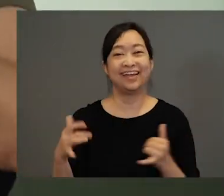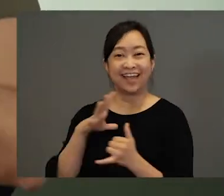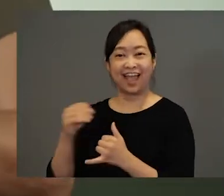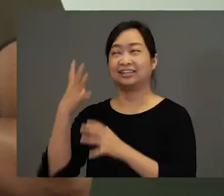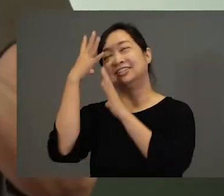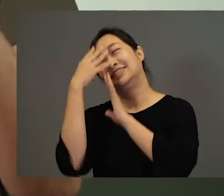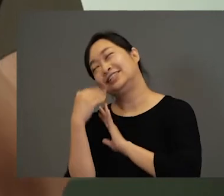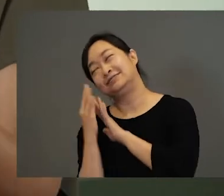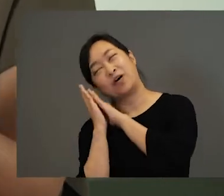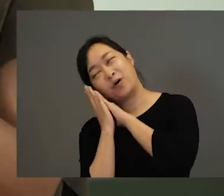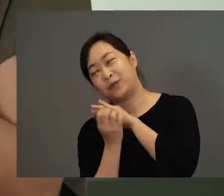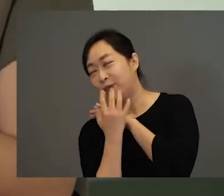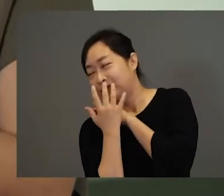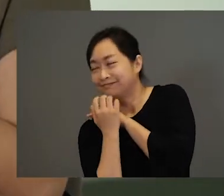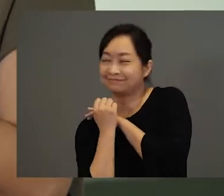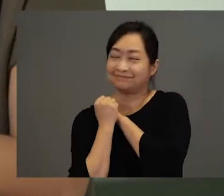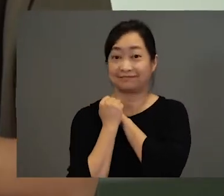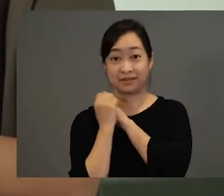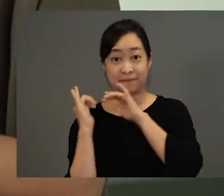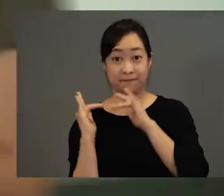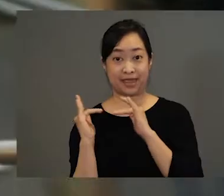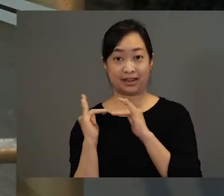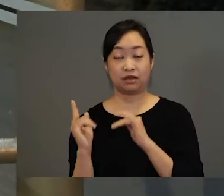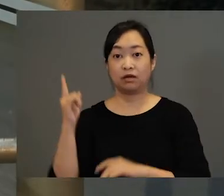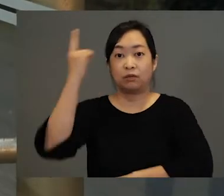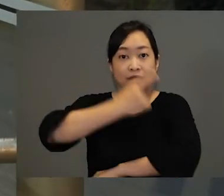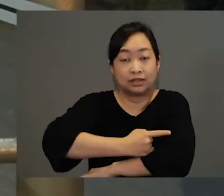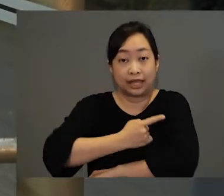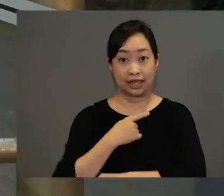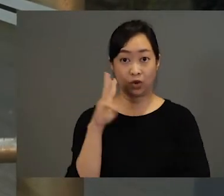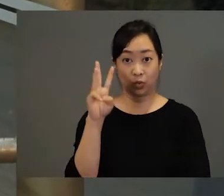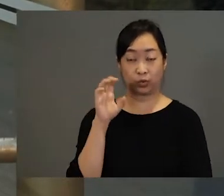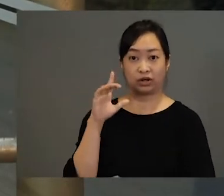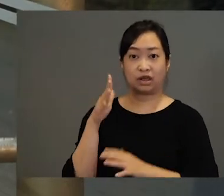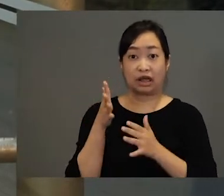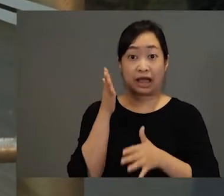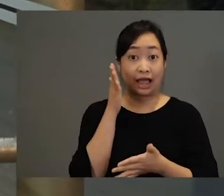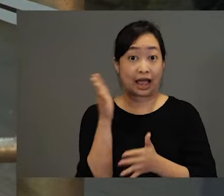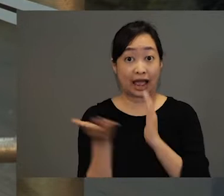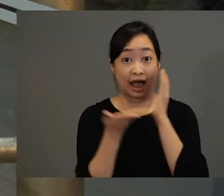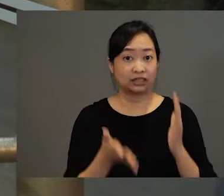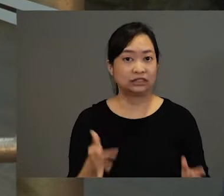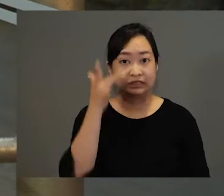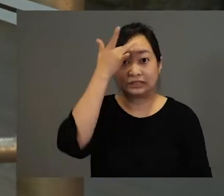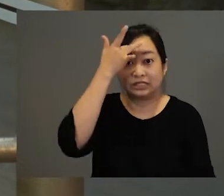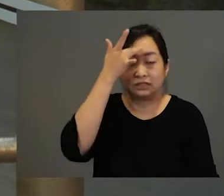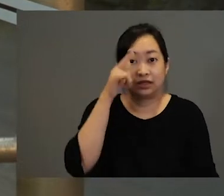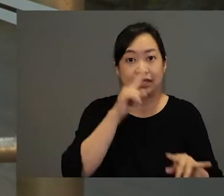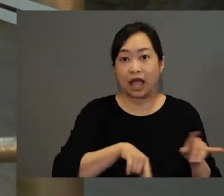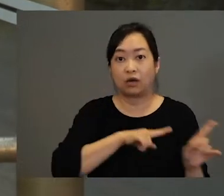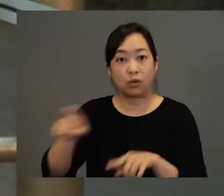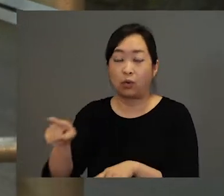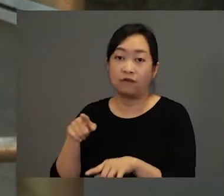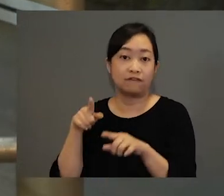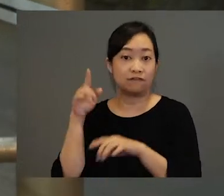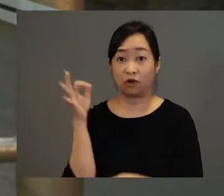and sleep in his warm, cosy bed. One day, the woodcutter, he fell sick and he couldn't go into